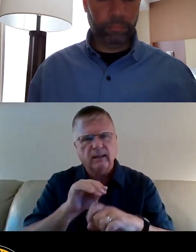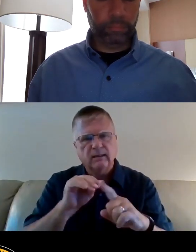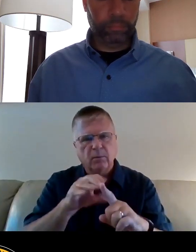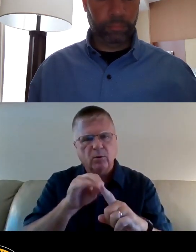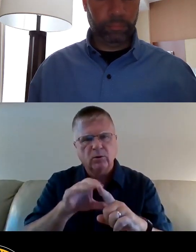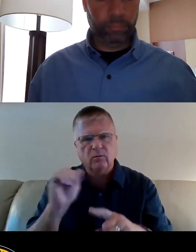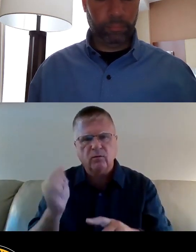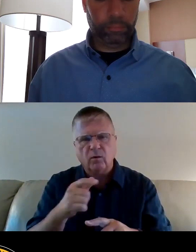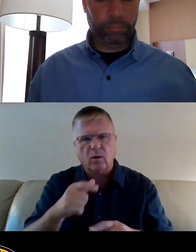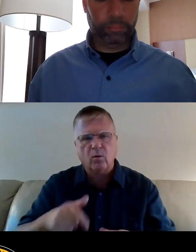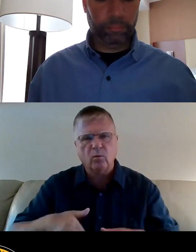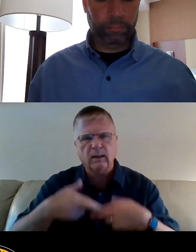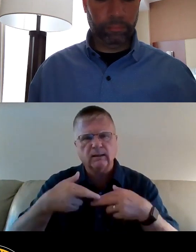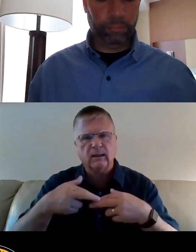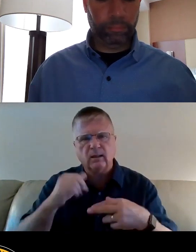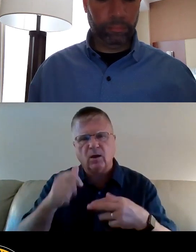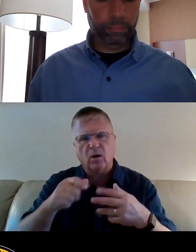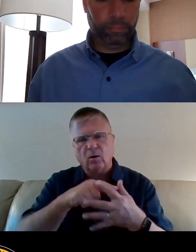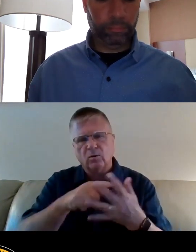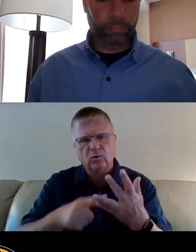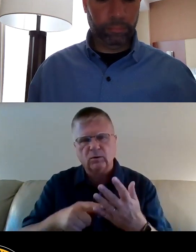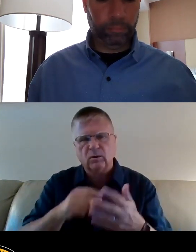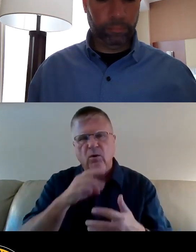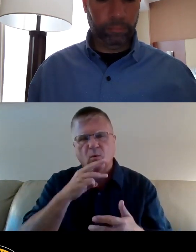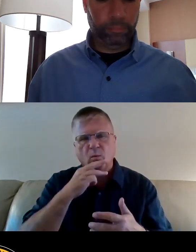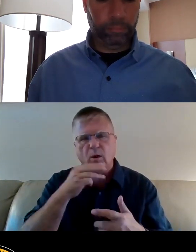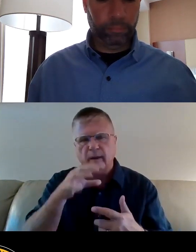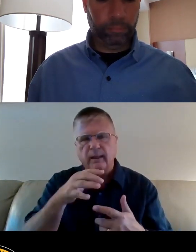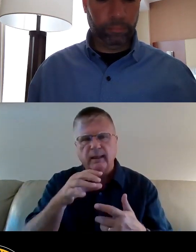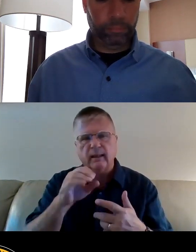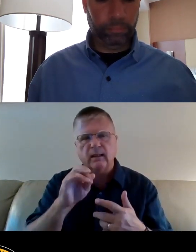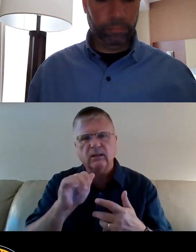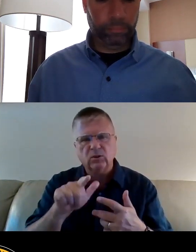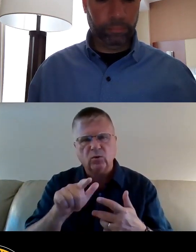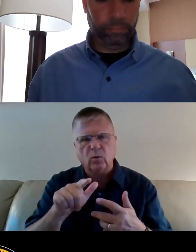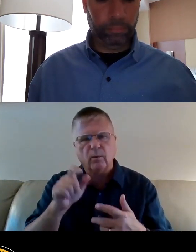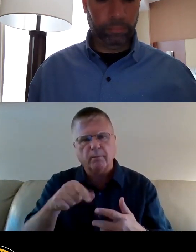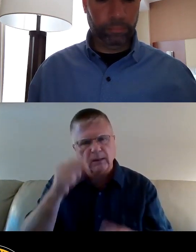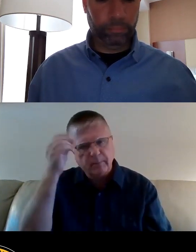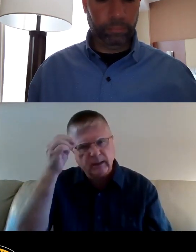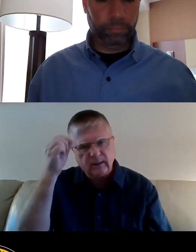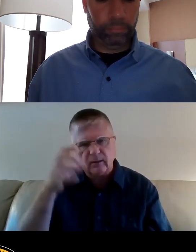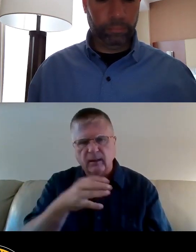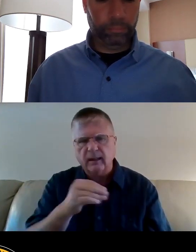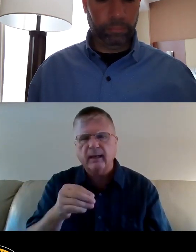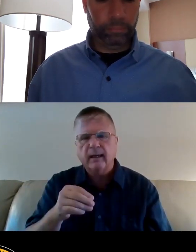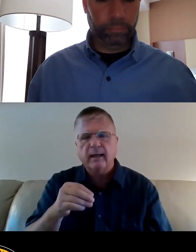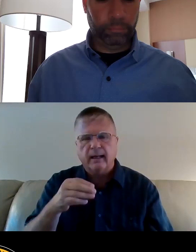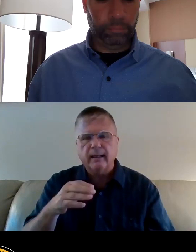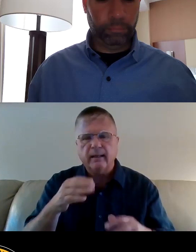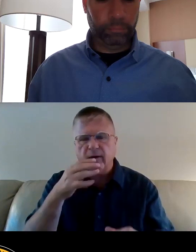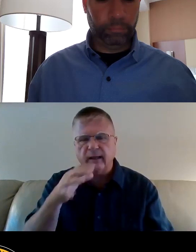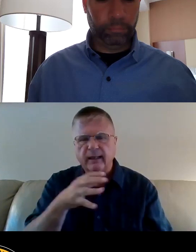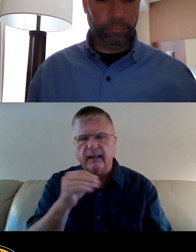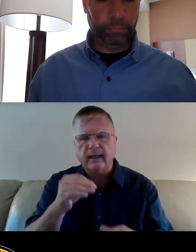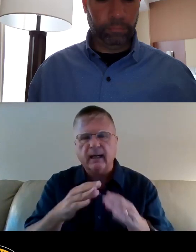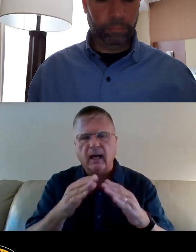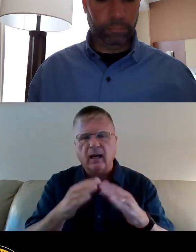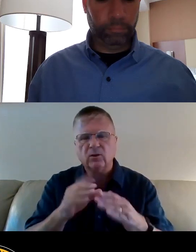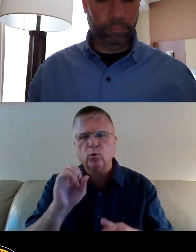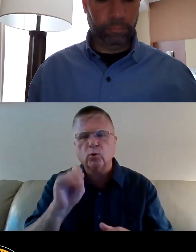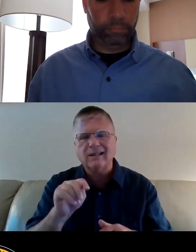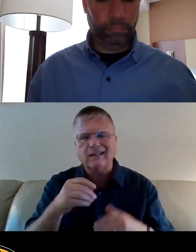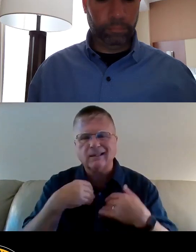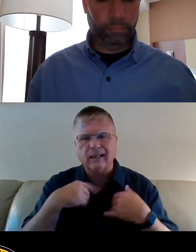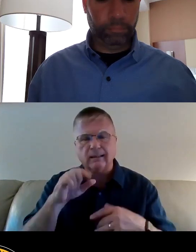all sources of lead, water, paint, dust, and soil have to be considered. fact, paint and household dust containing lead is the most common